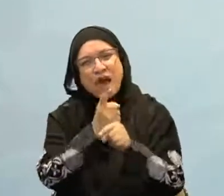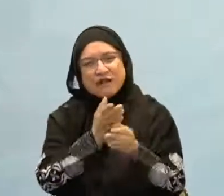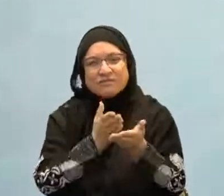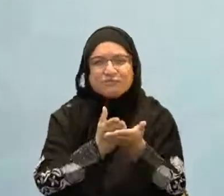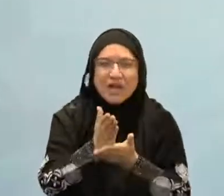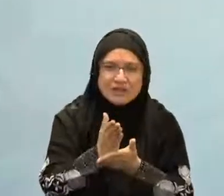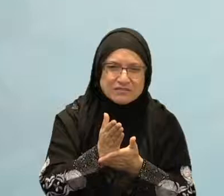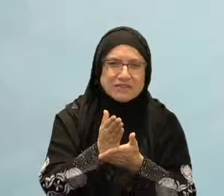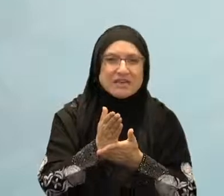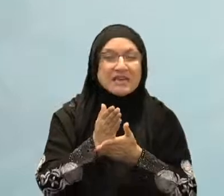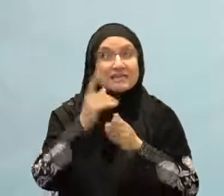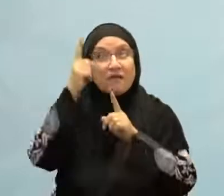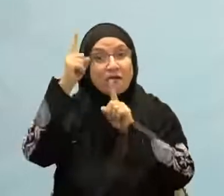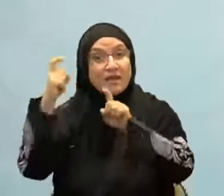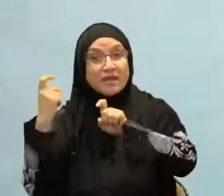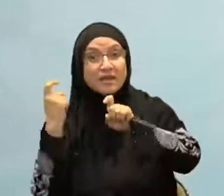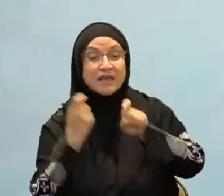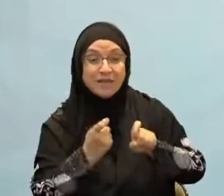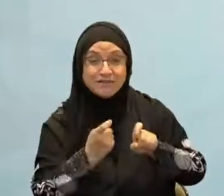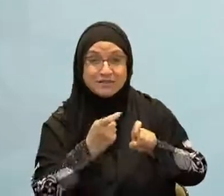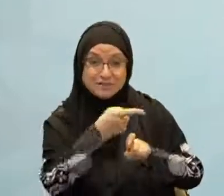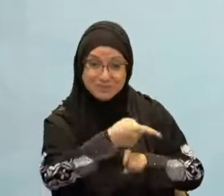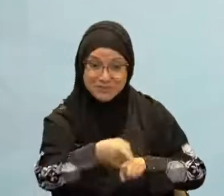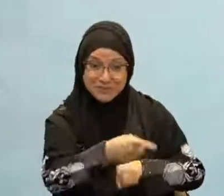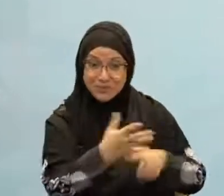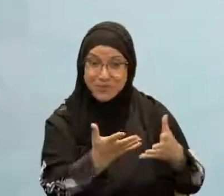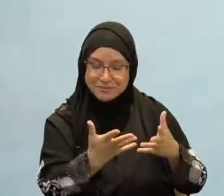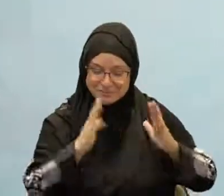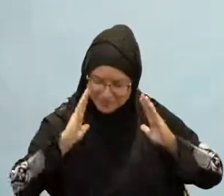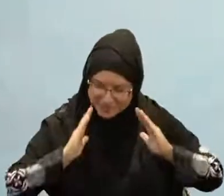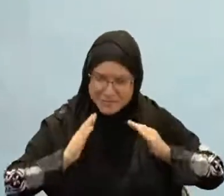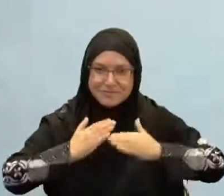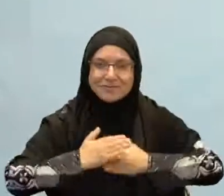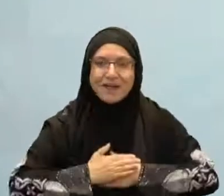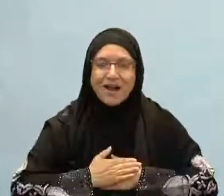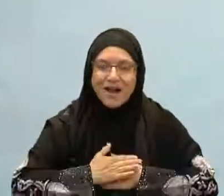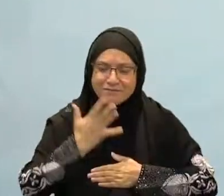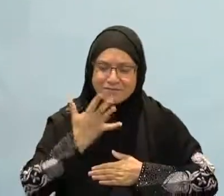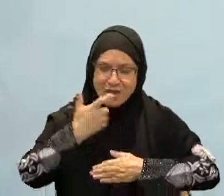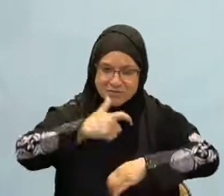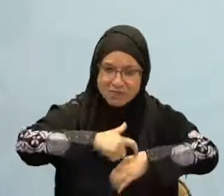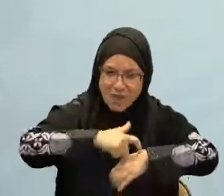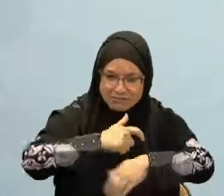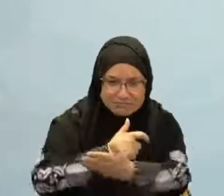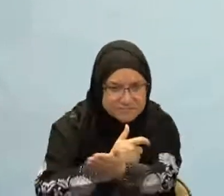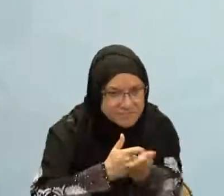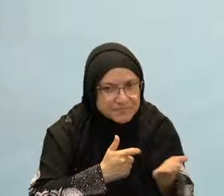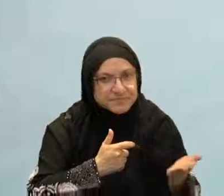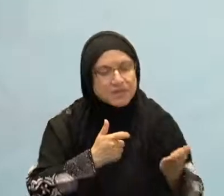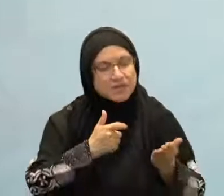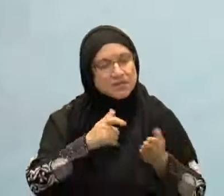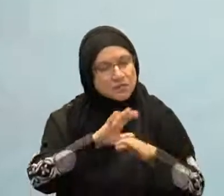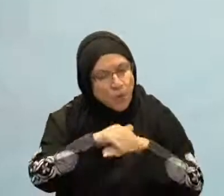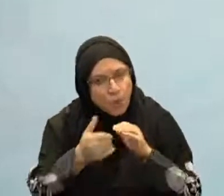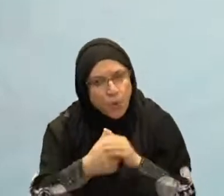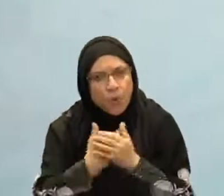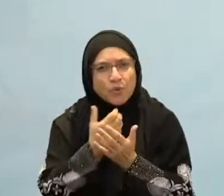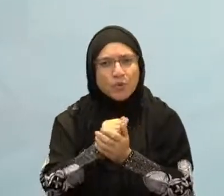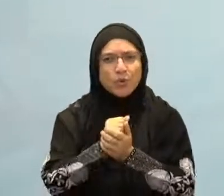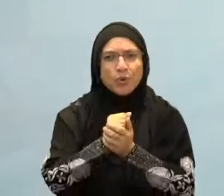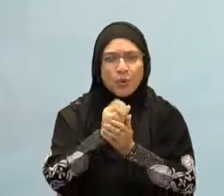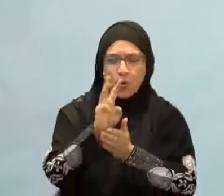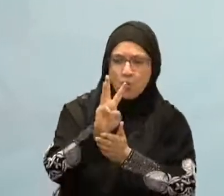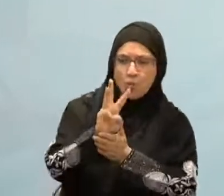improves the quality of a person's day and a person's night. And when you think about the unique stress relief, Abu Sulaiman Adirrani,